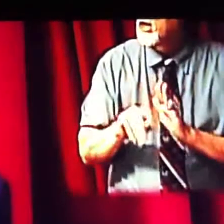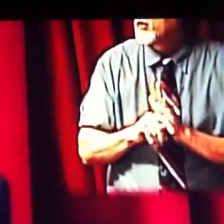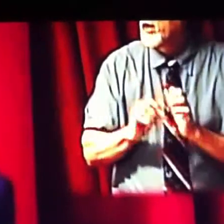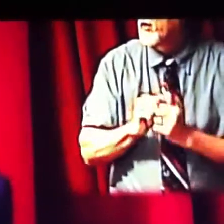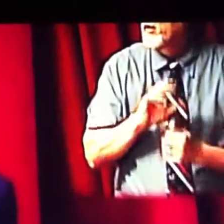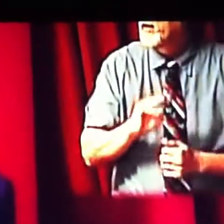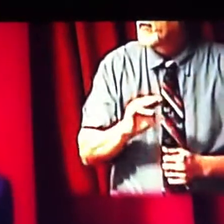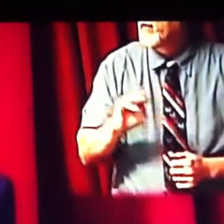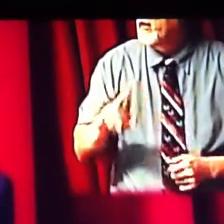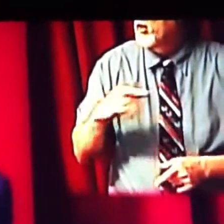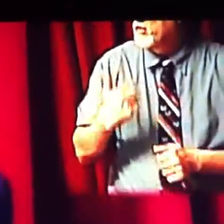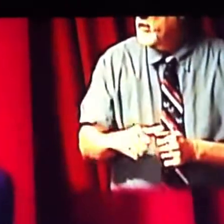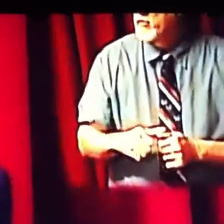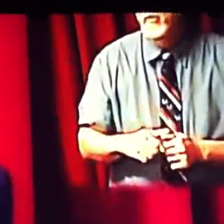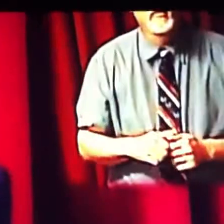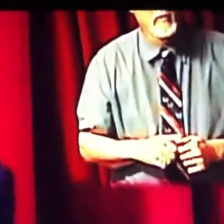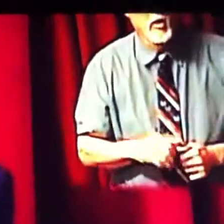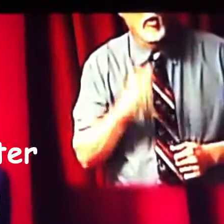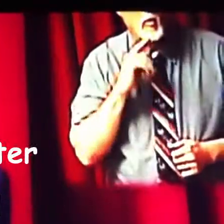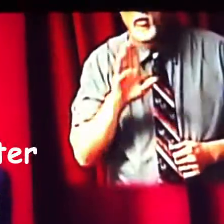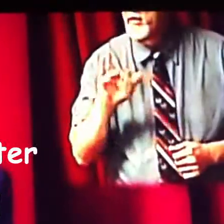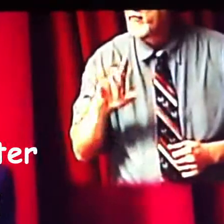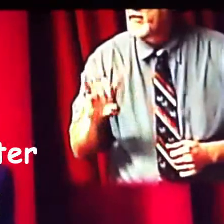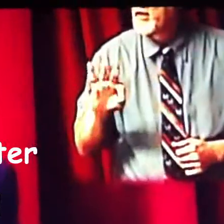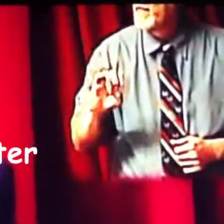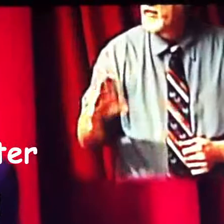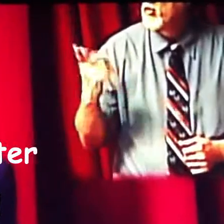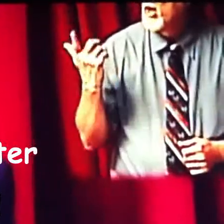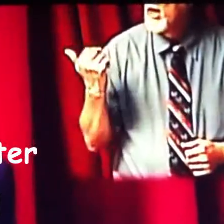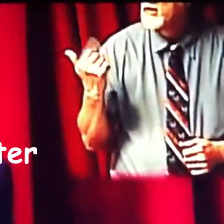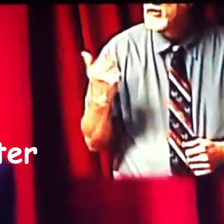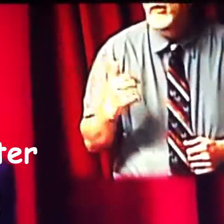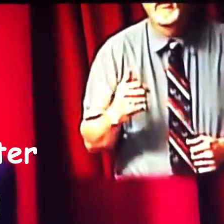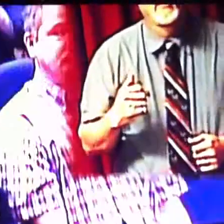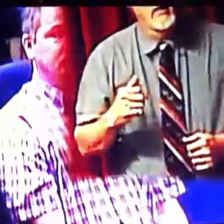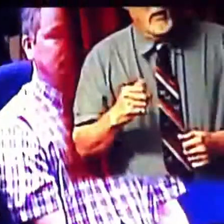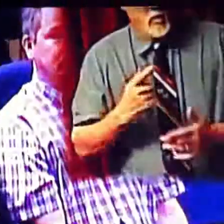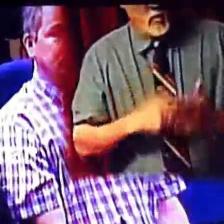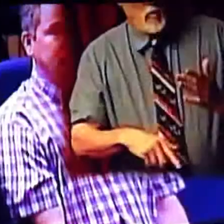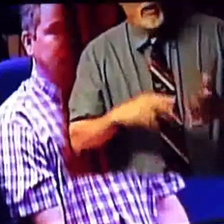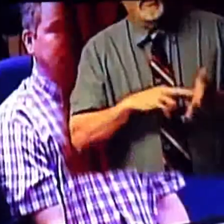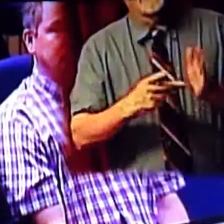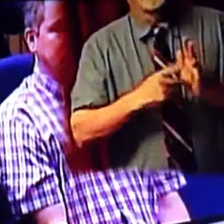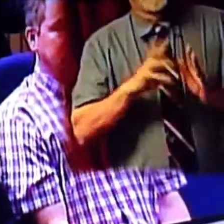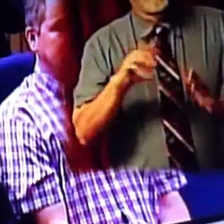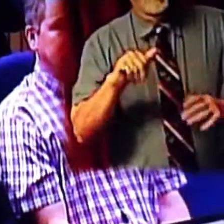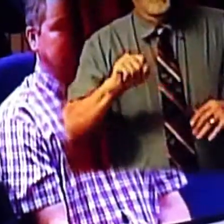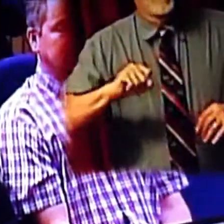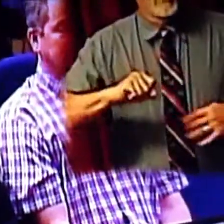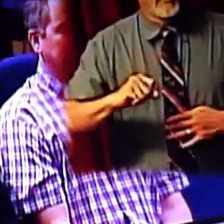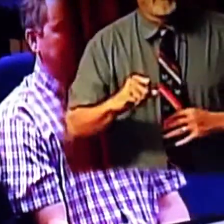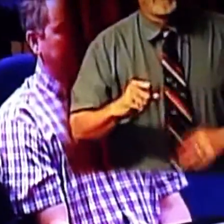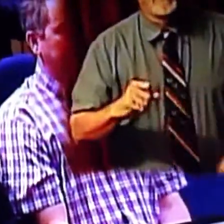remember? Yes, sir. And you said you were going to bid it out by February of last year. That's exactly what my intention had